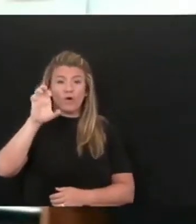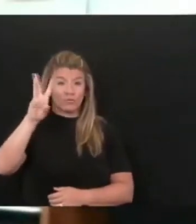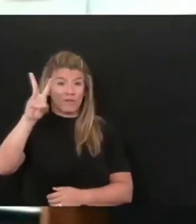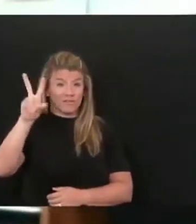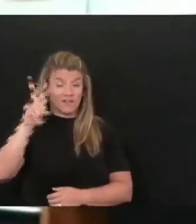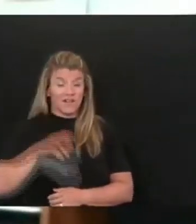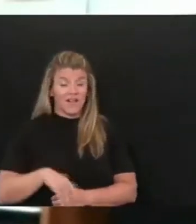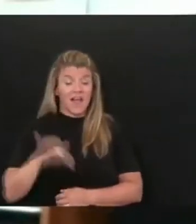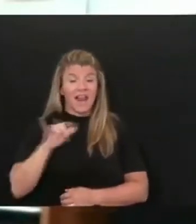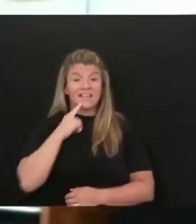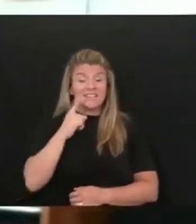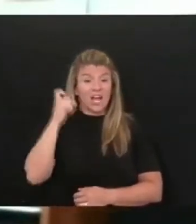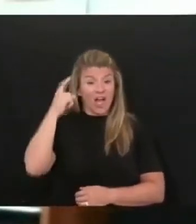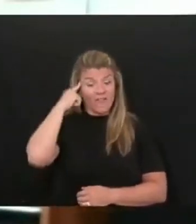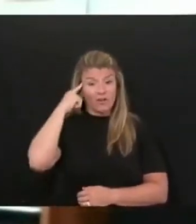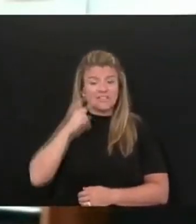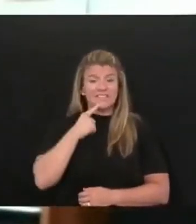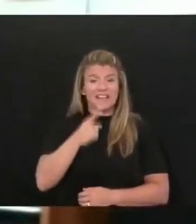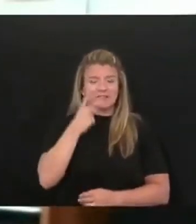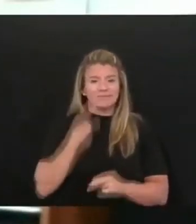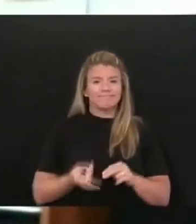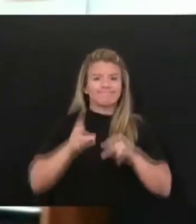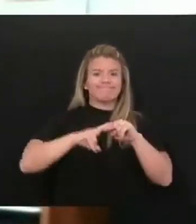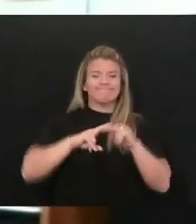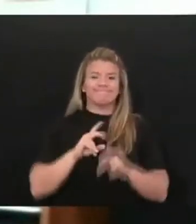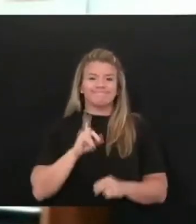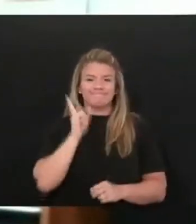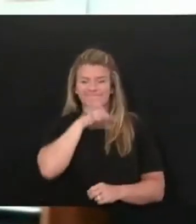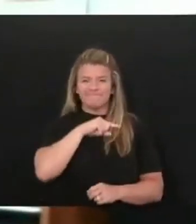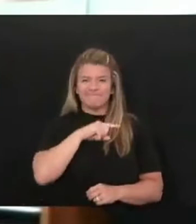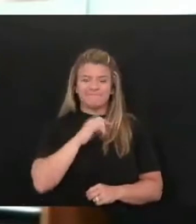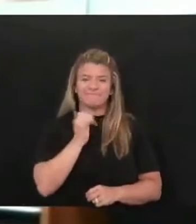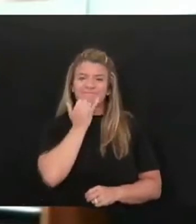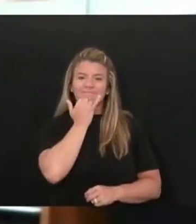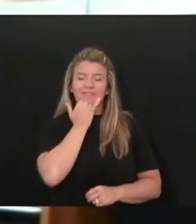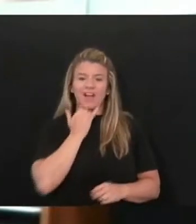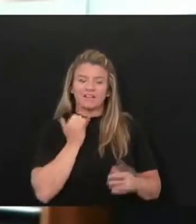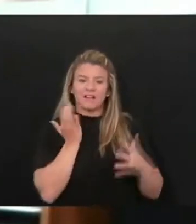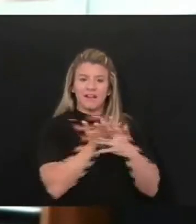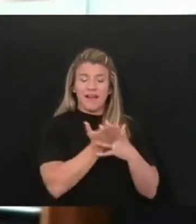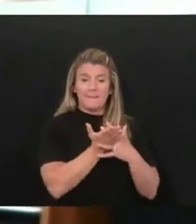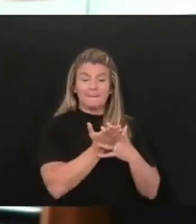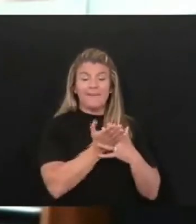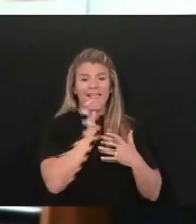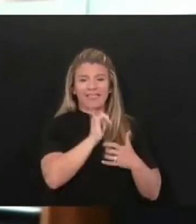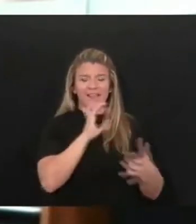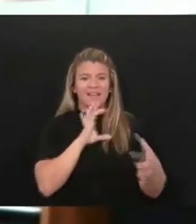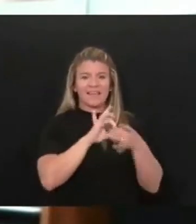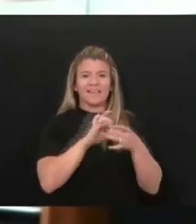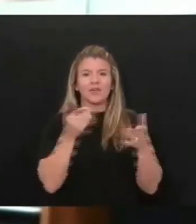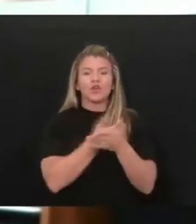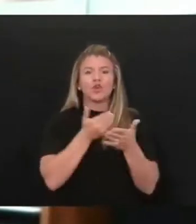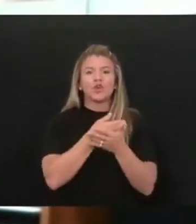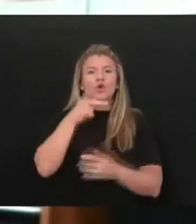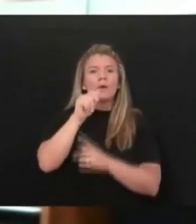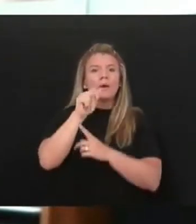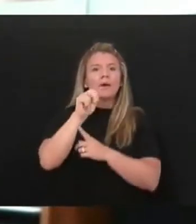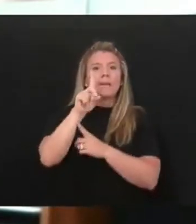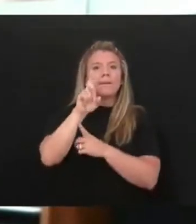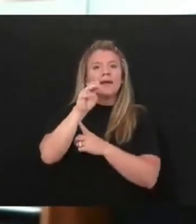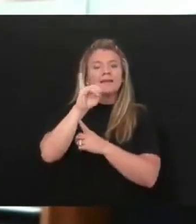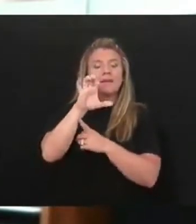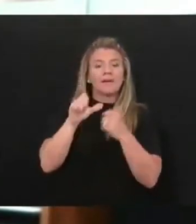is seeing an increase in fraudulent unemployment claims, particularly connected to the new pandemic unemployment assistance